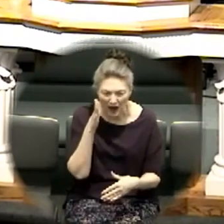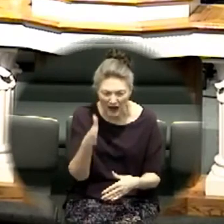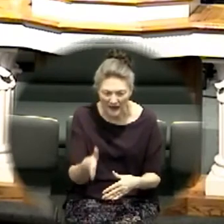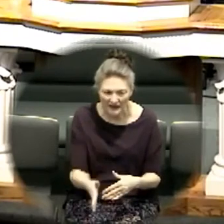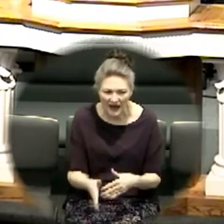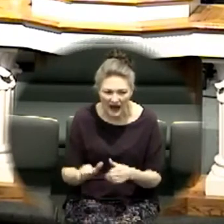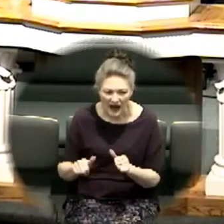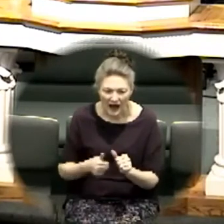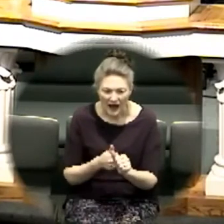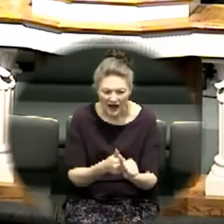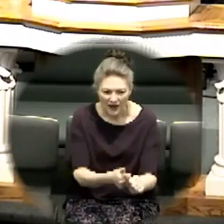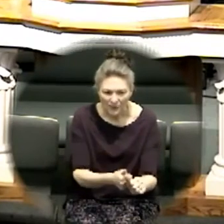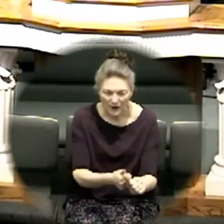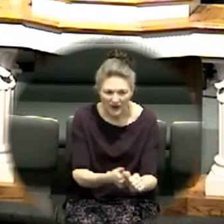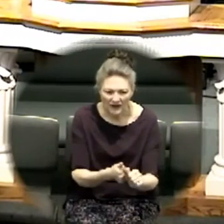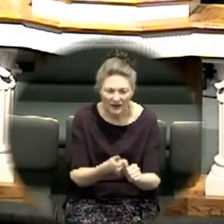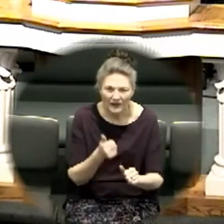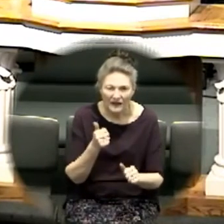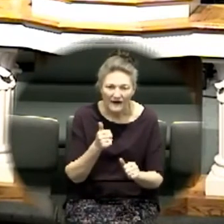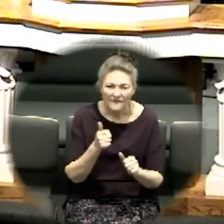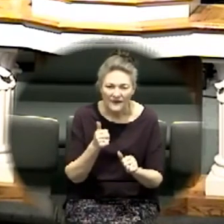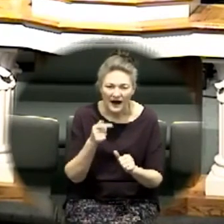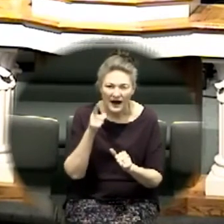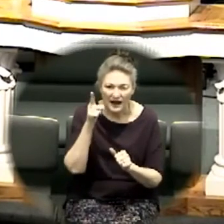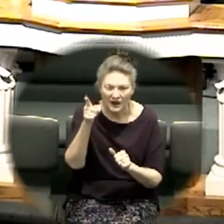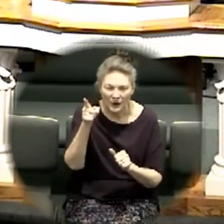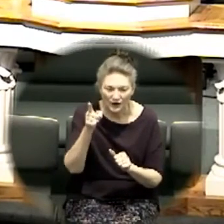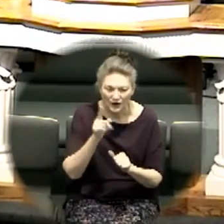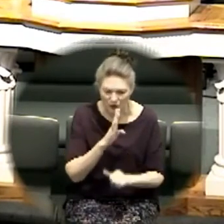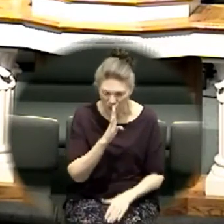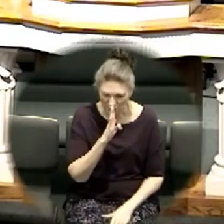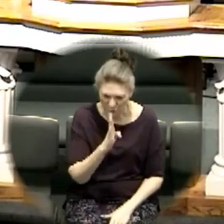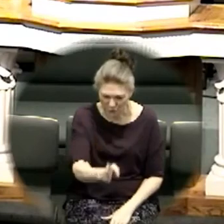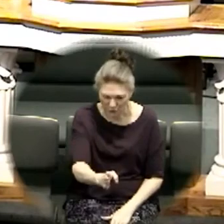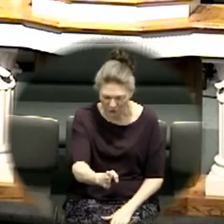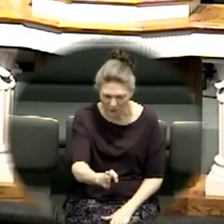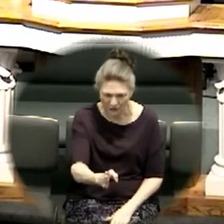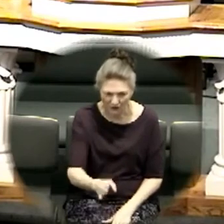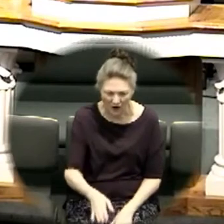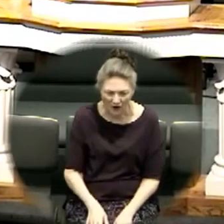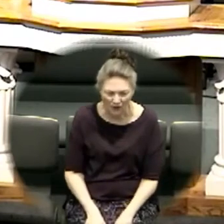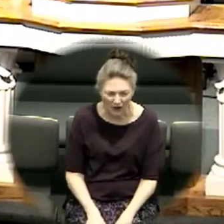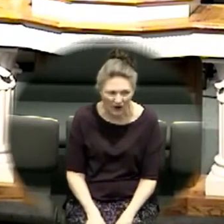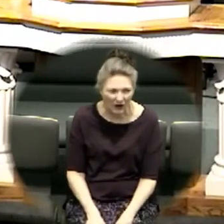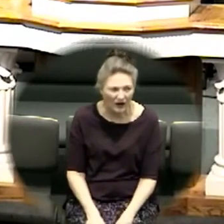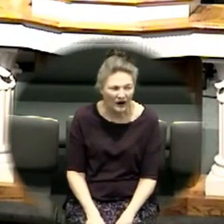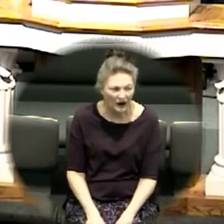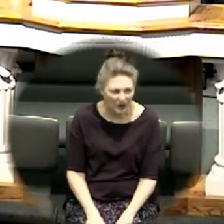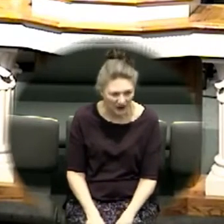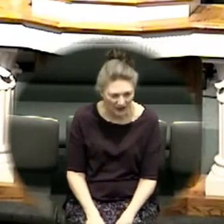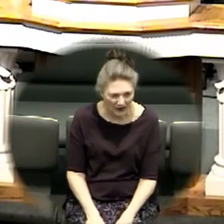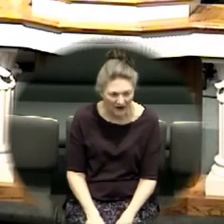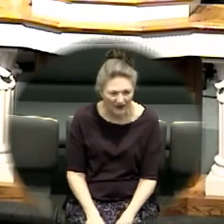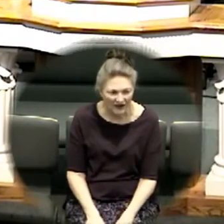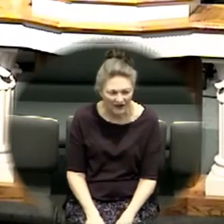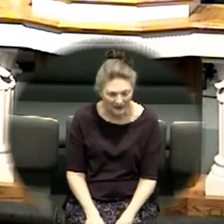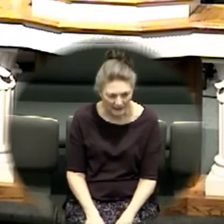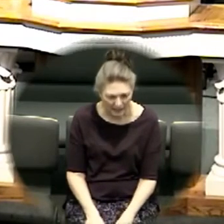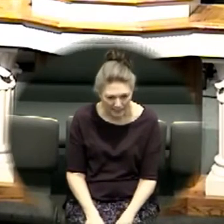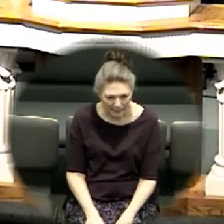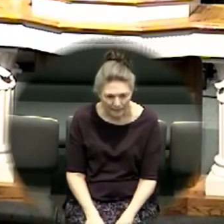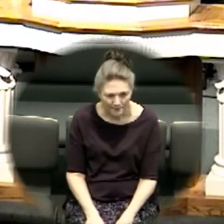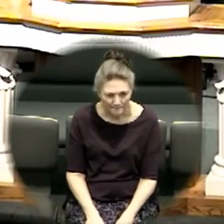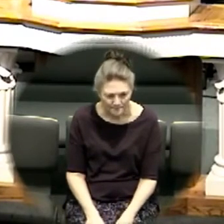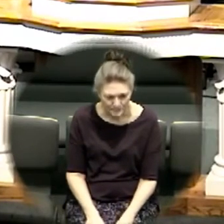new and I will follow you that's that's pray pray for the